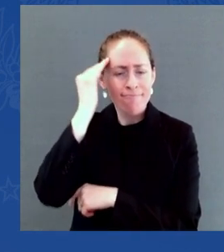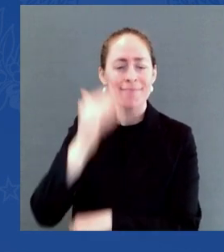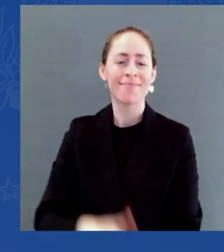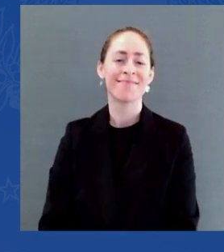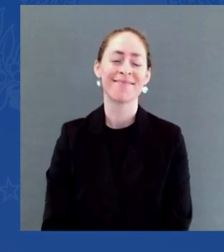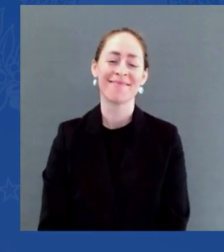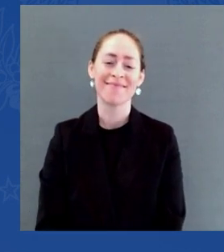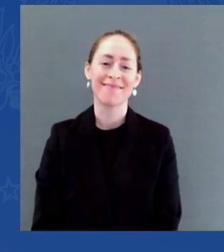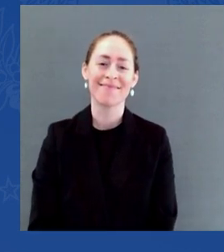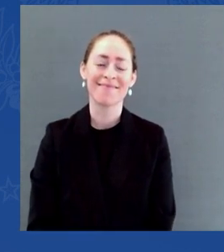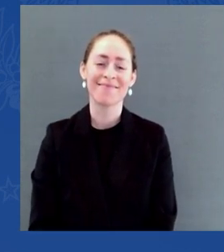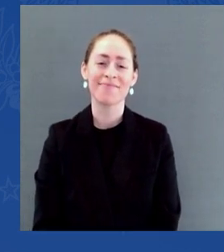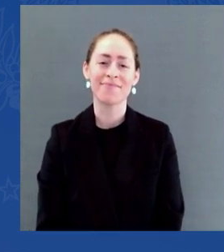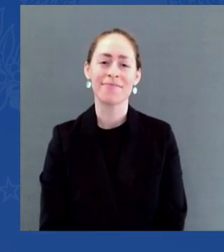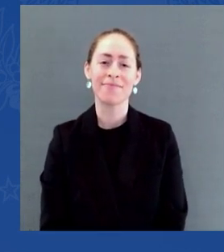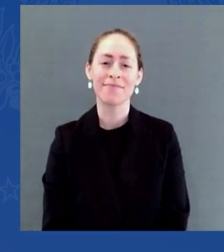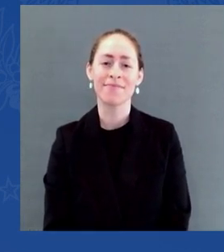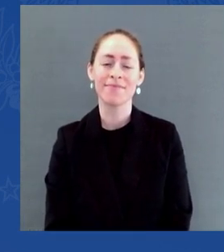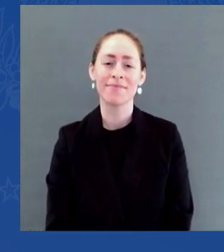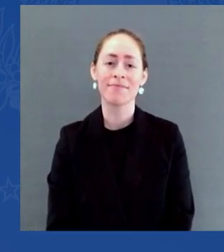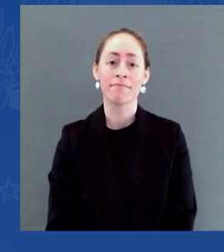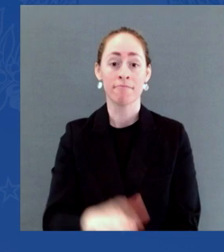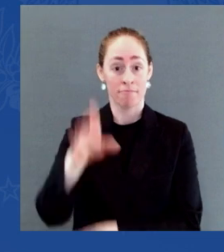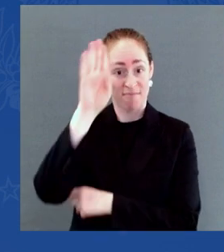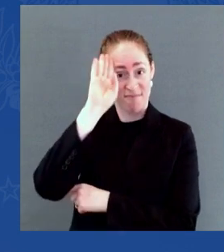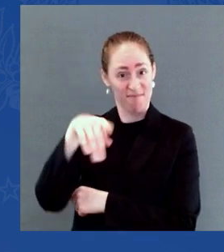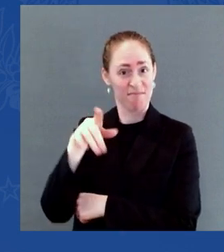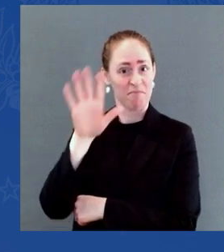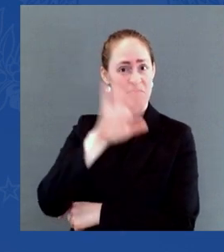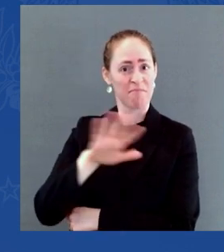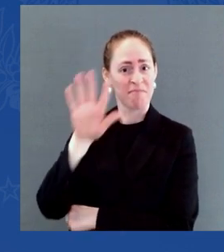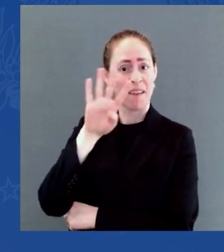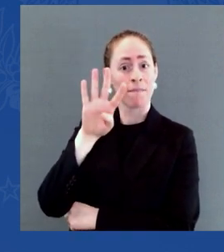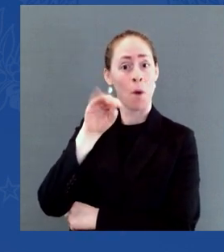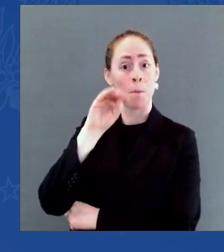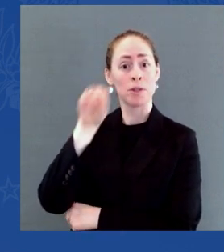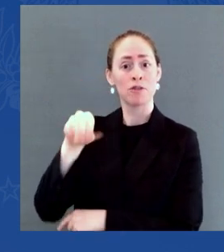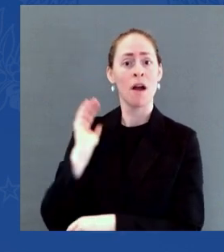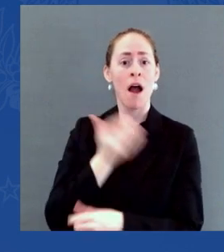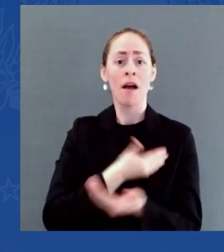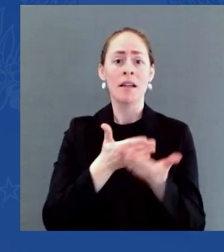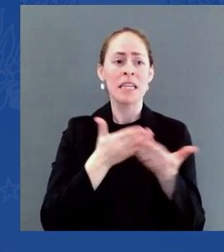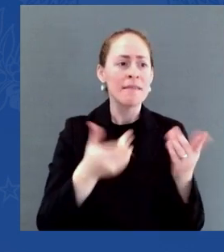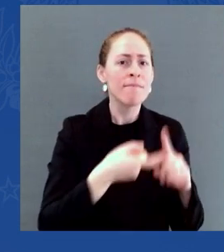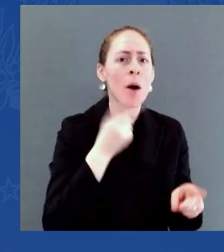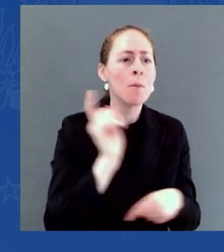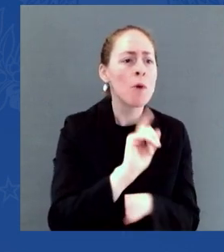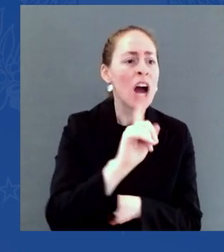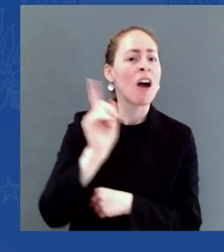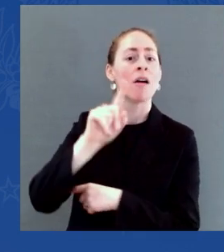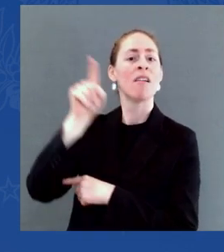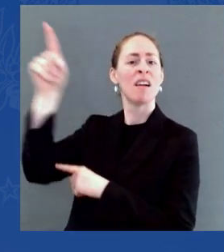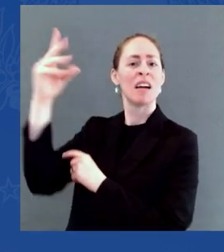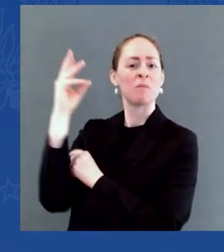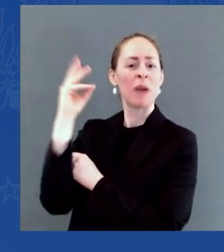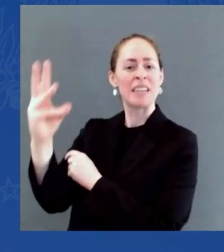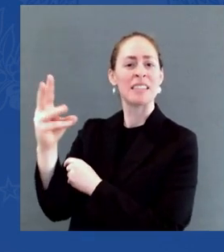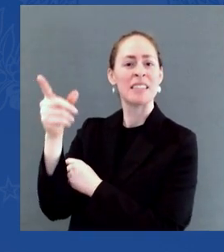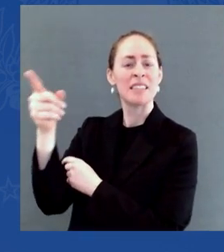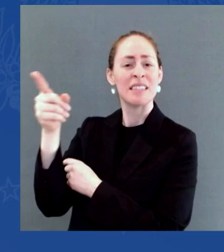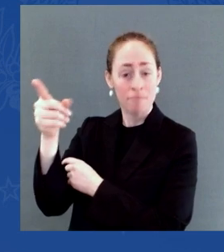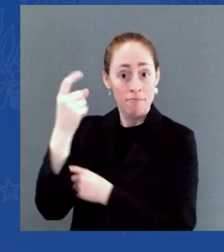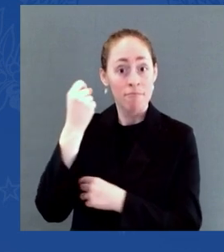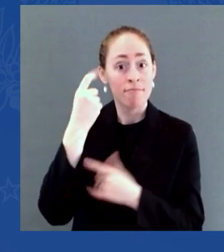and Long Beach. To help relieve congestion, I brought together labor and management and asked them to step up and cooperate more,